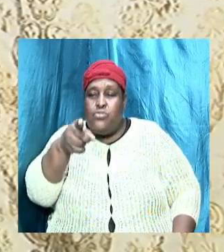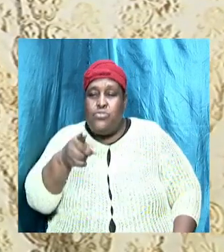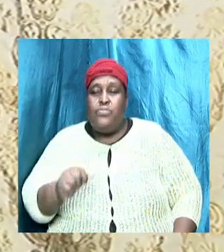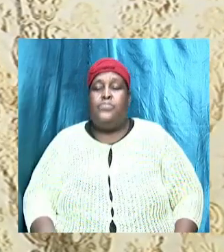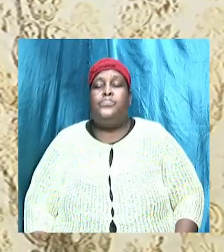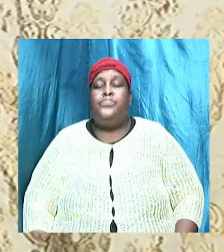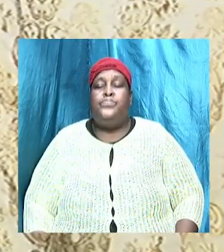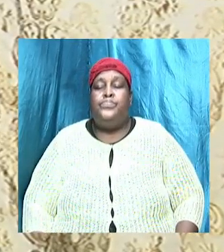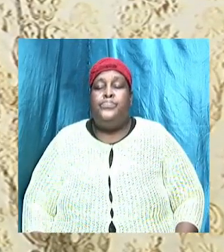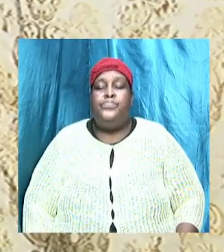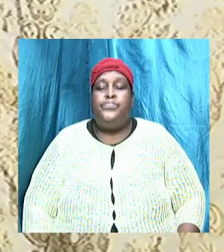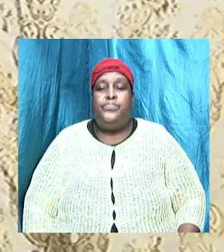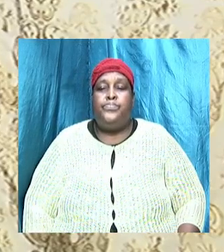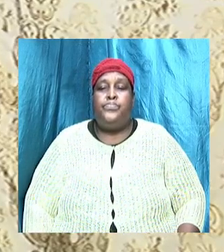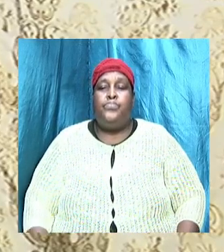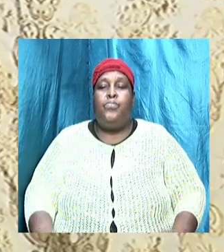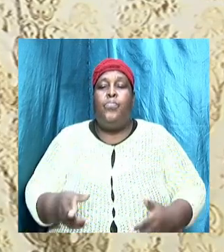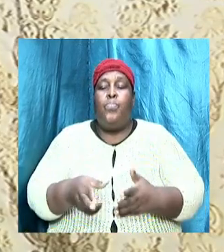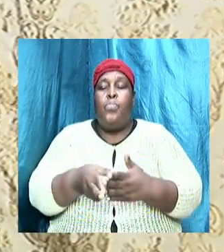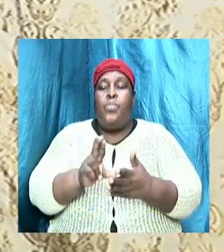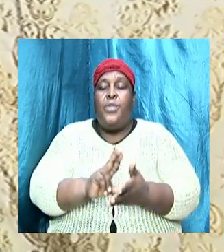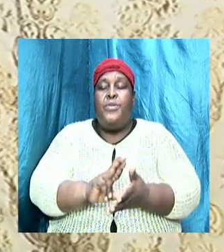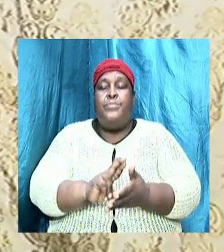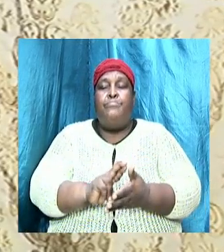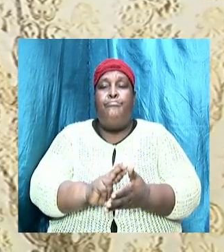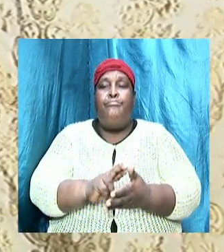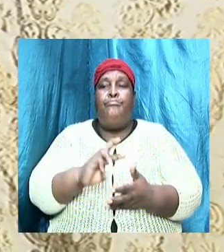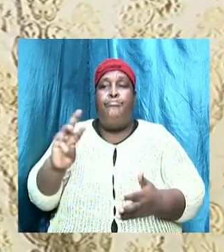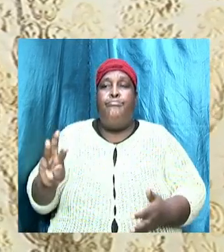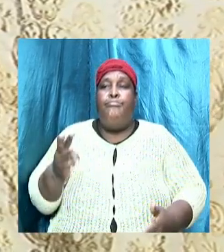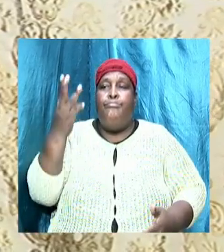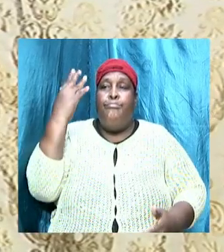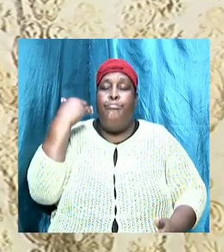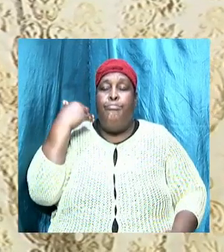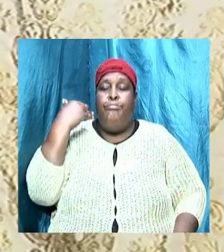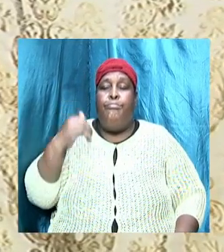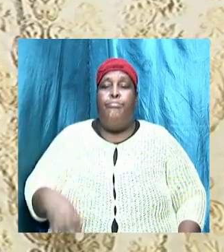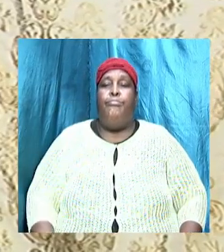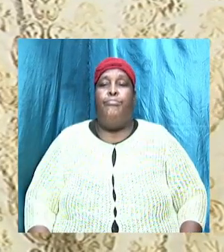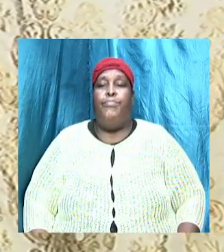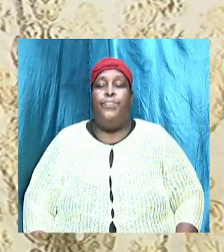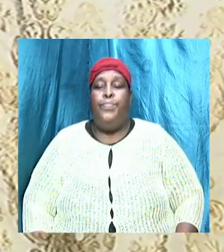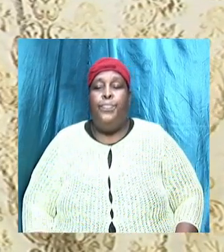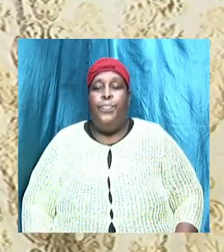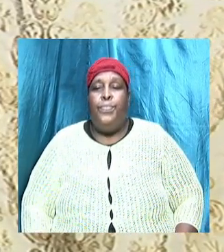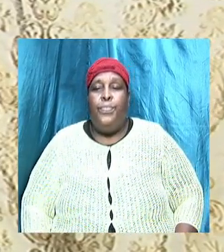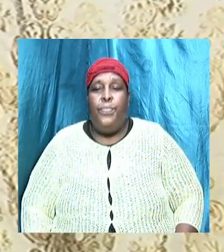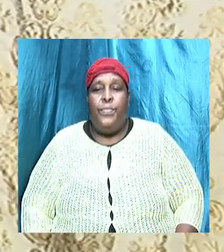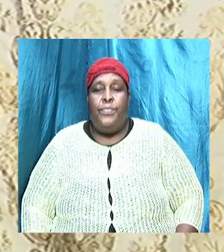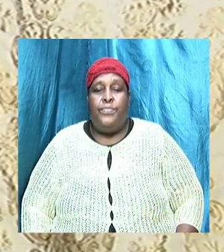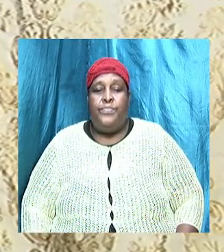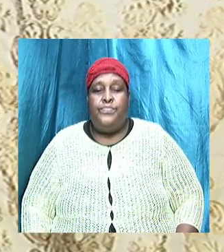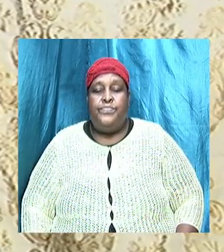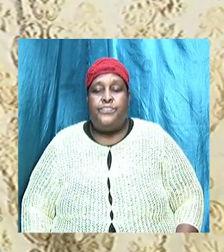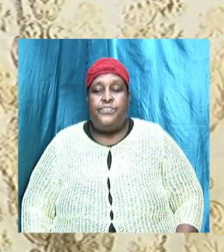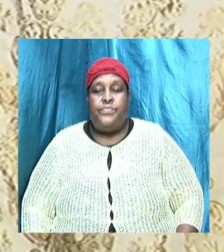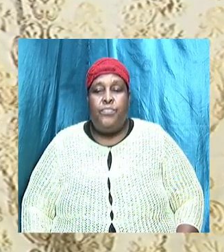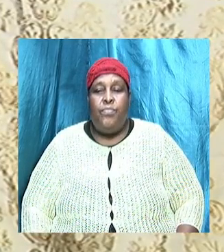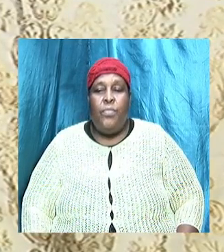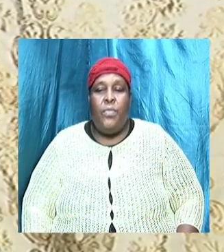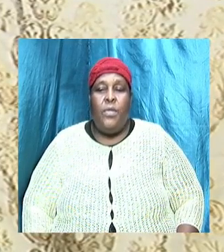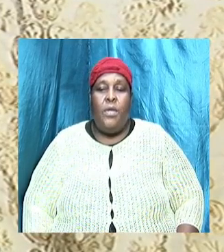talk about to be able to